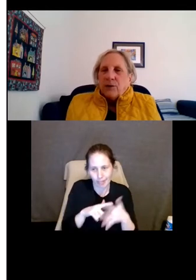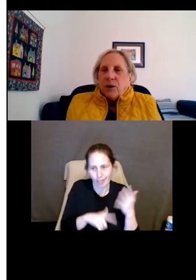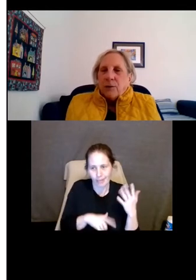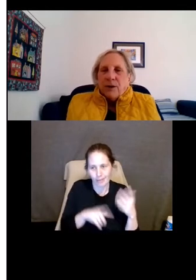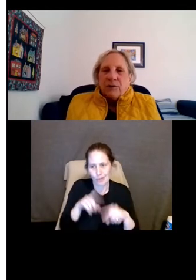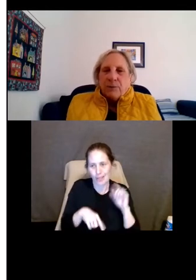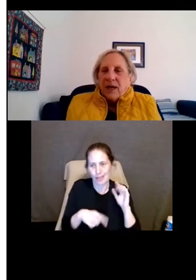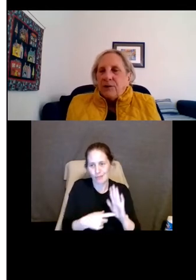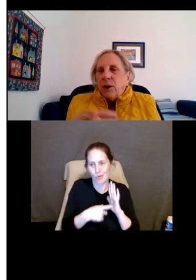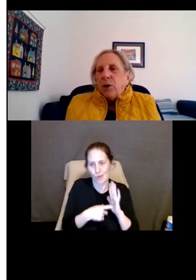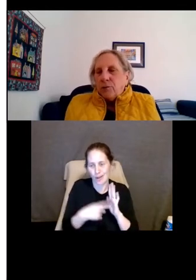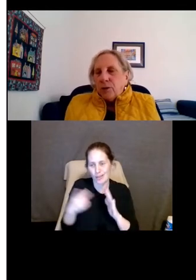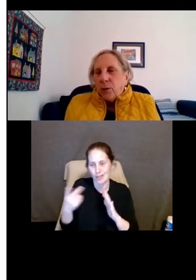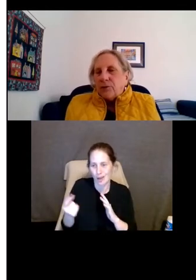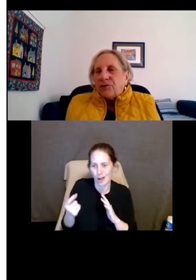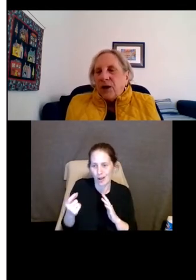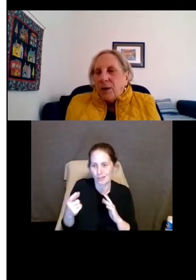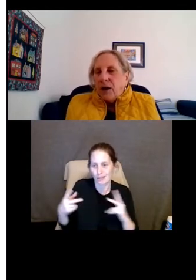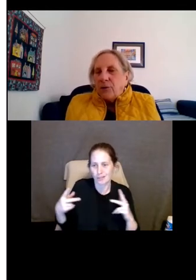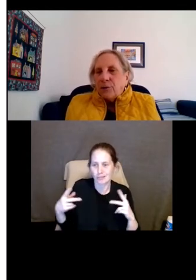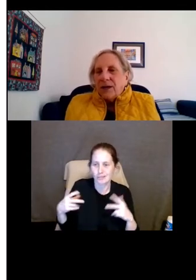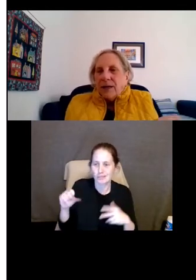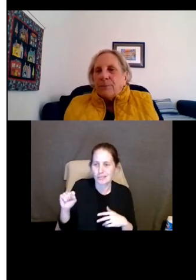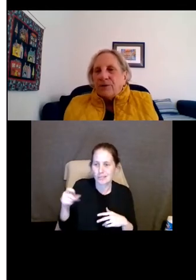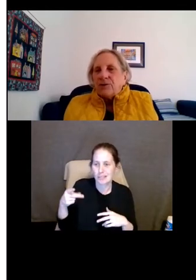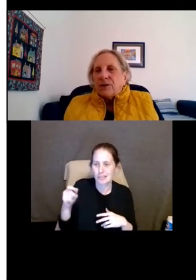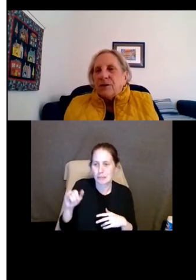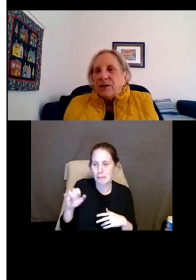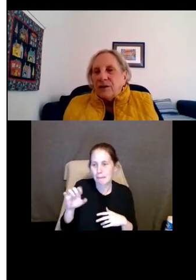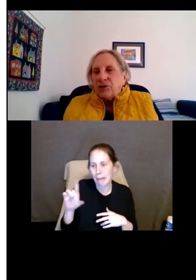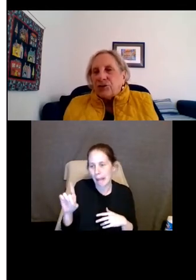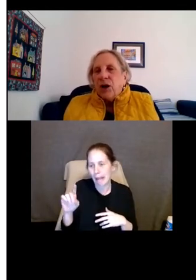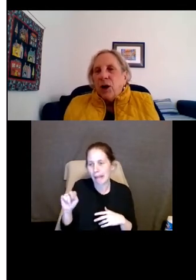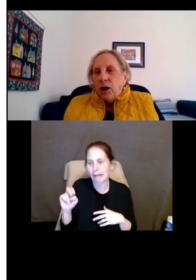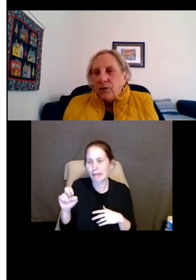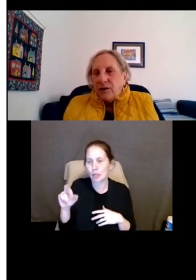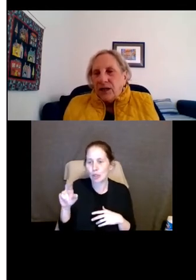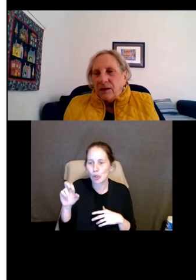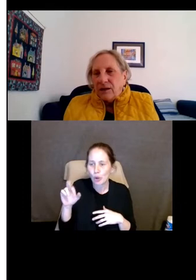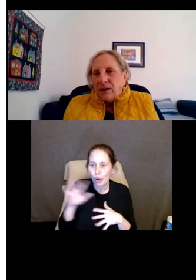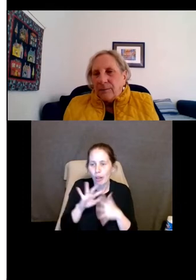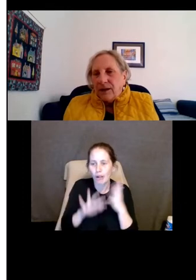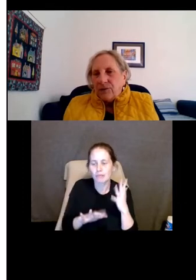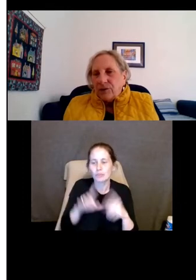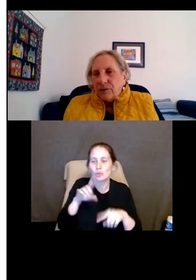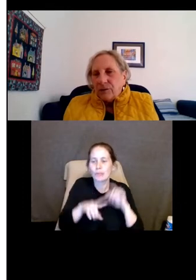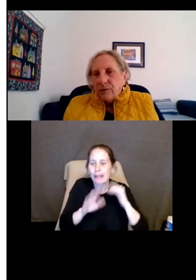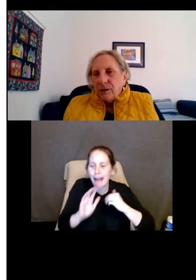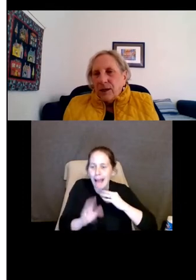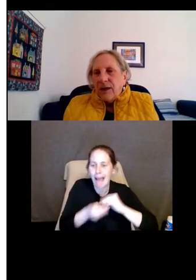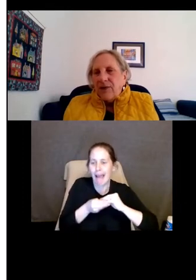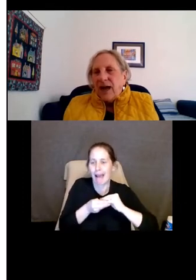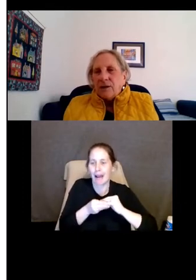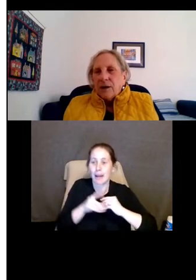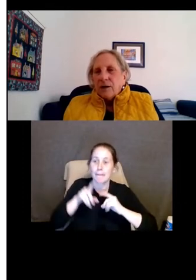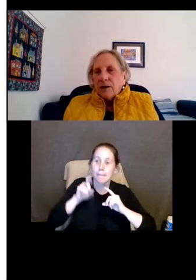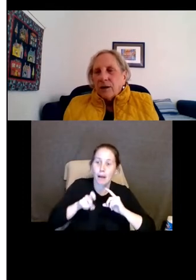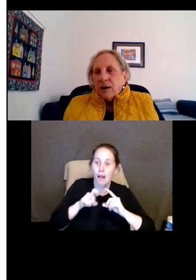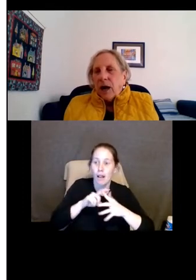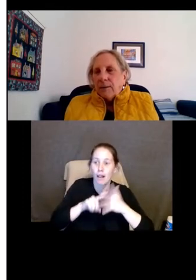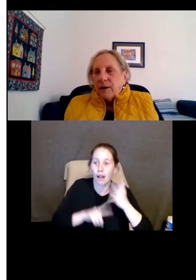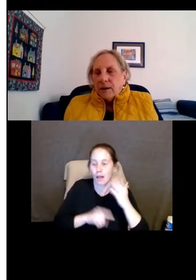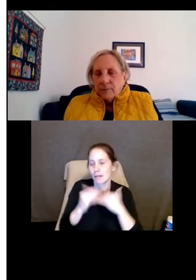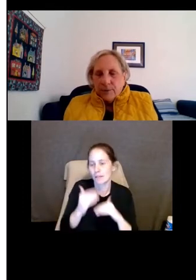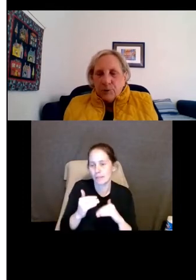require that the dog be spayed or require some other imposition of a condition on the needed accommodation. And that